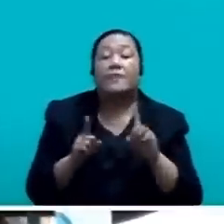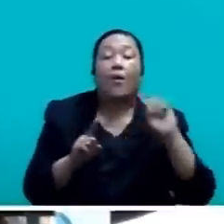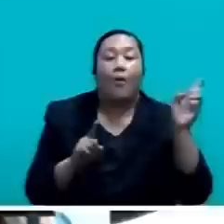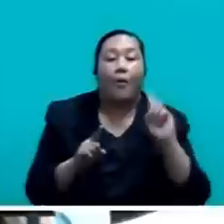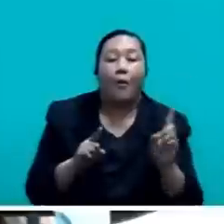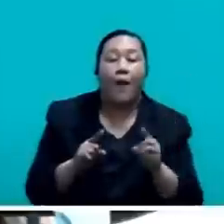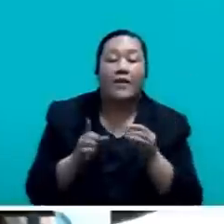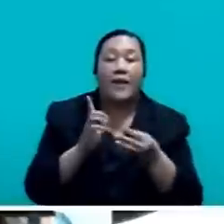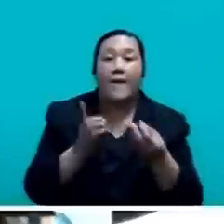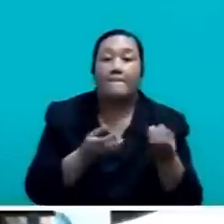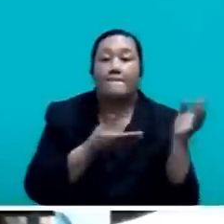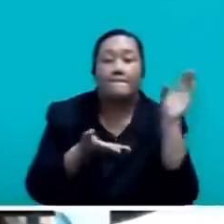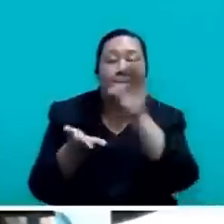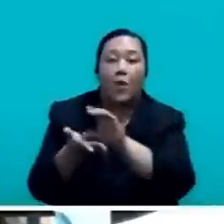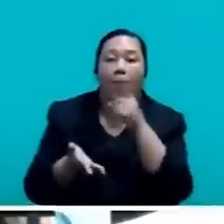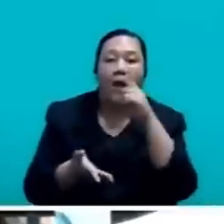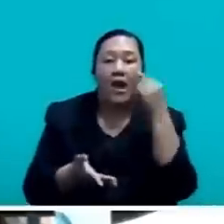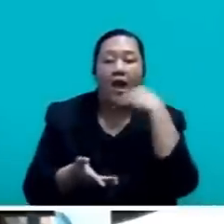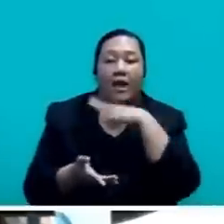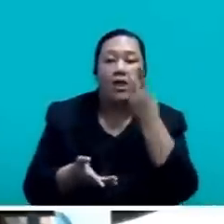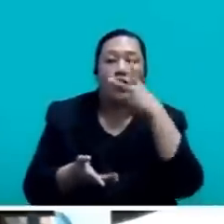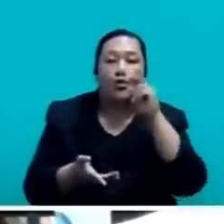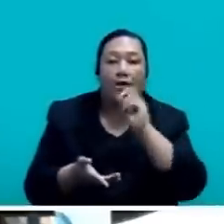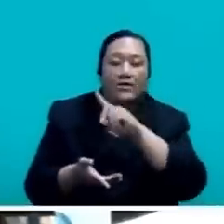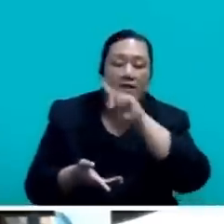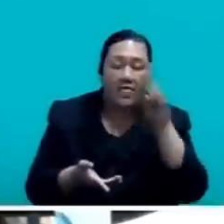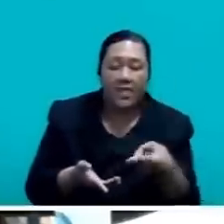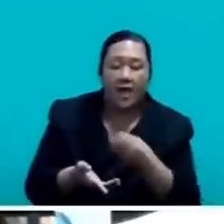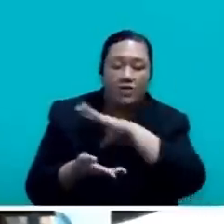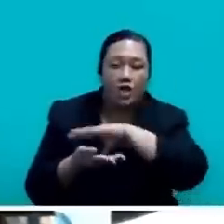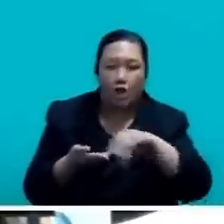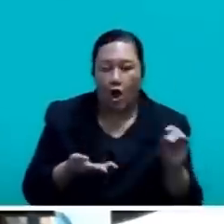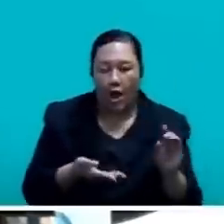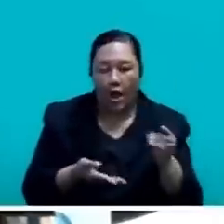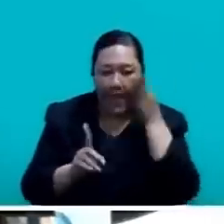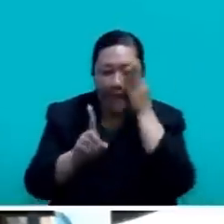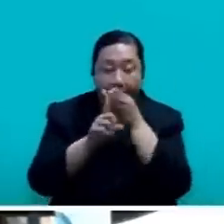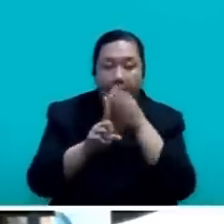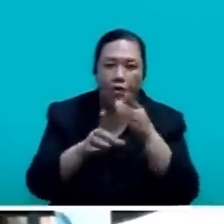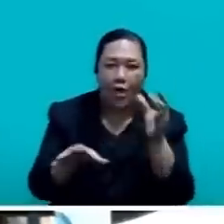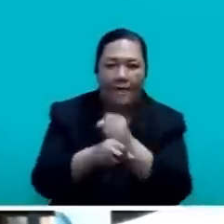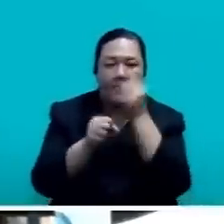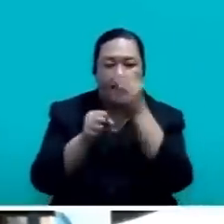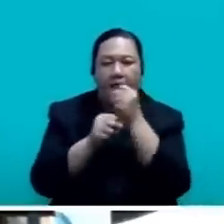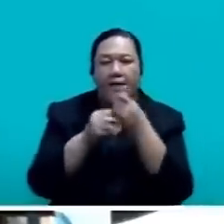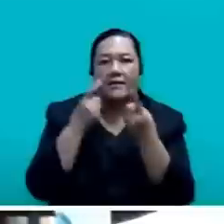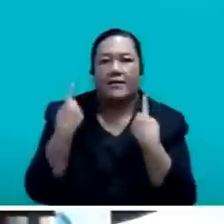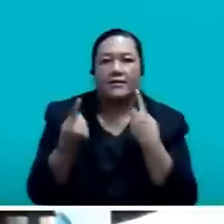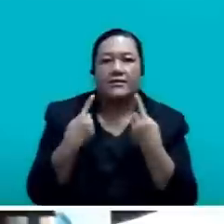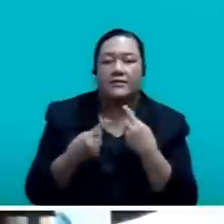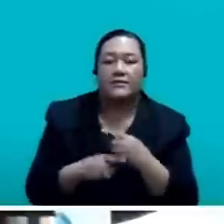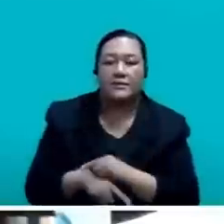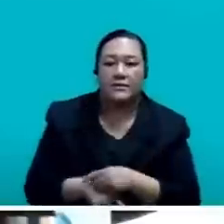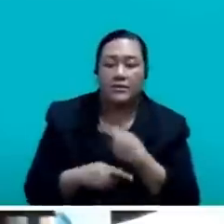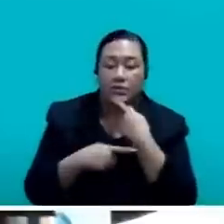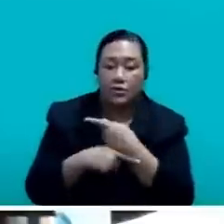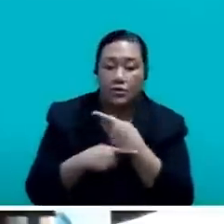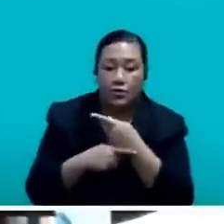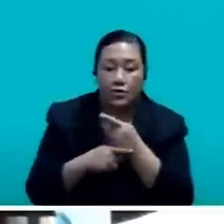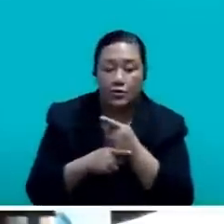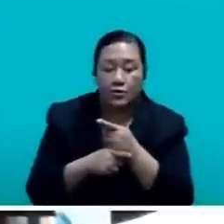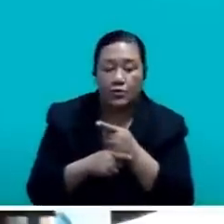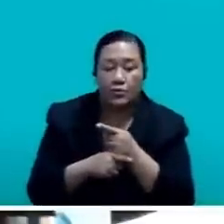$120,000, which is aimed at updating the geological